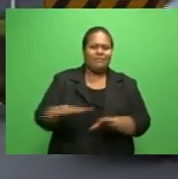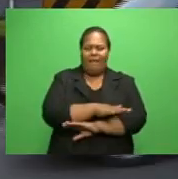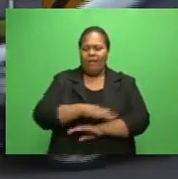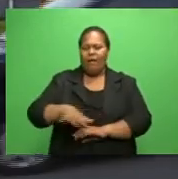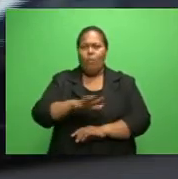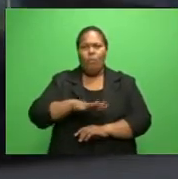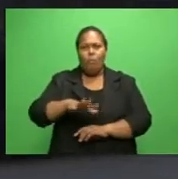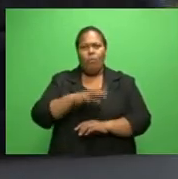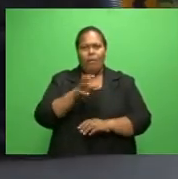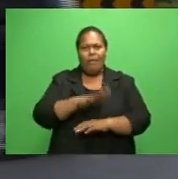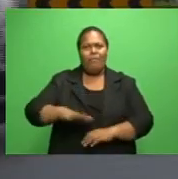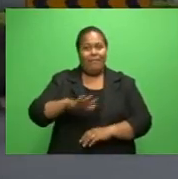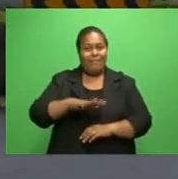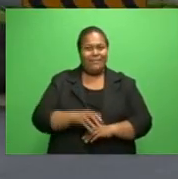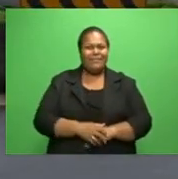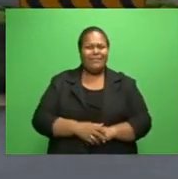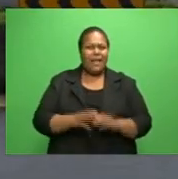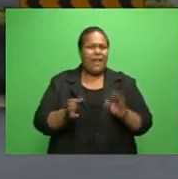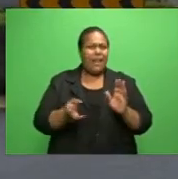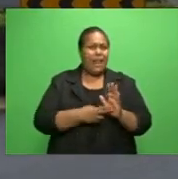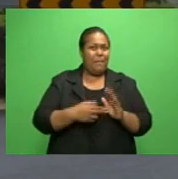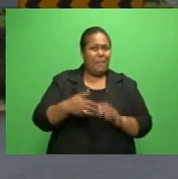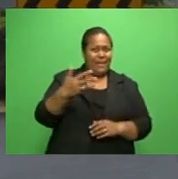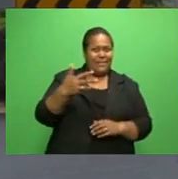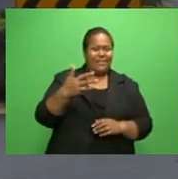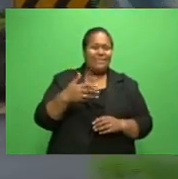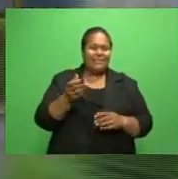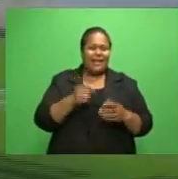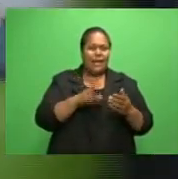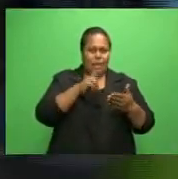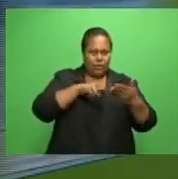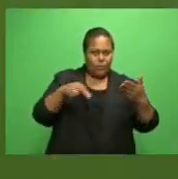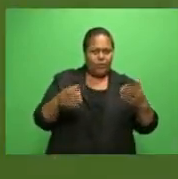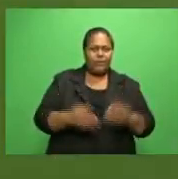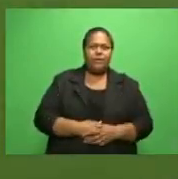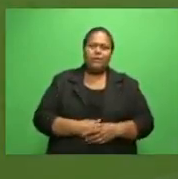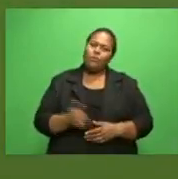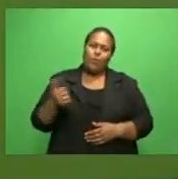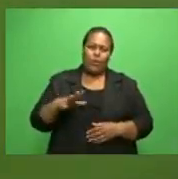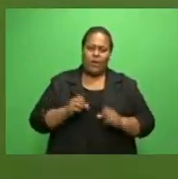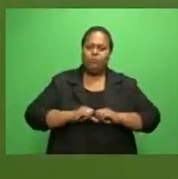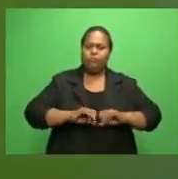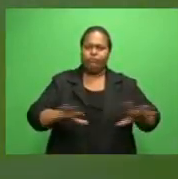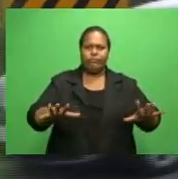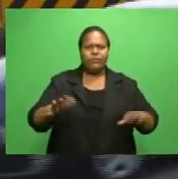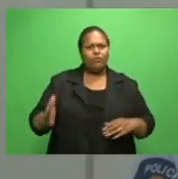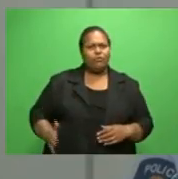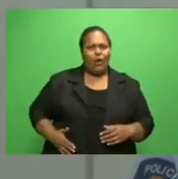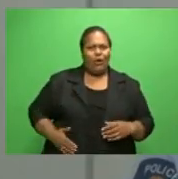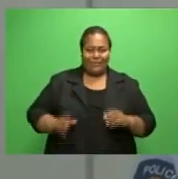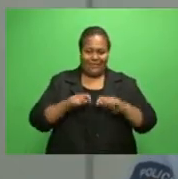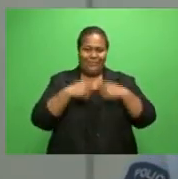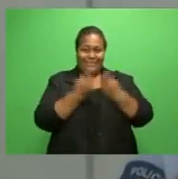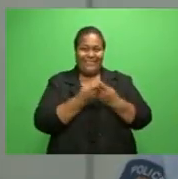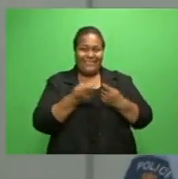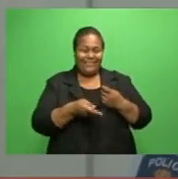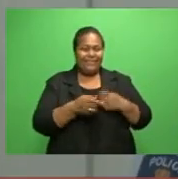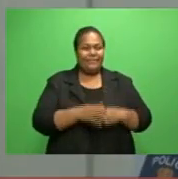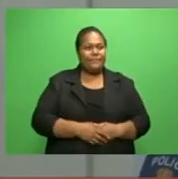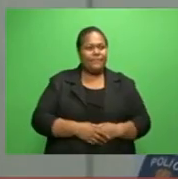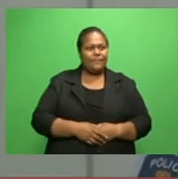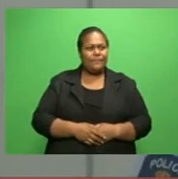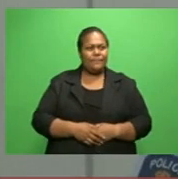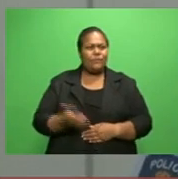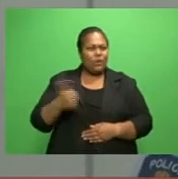Nakasi areas. We have already deployed the K-9 and we are thankful to our DERCA corporate services and the team that have redo our